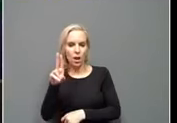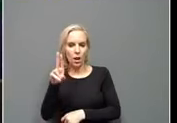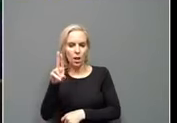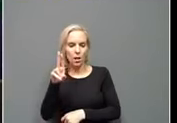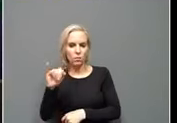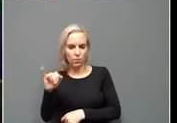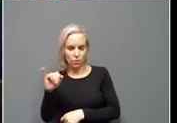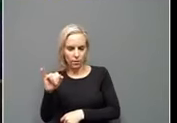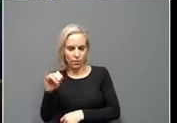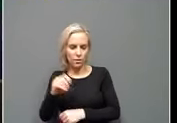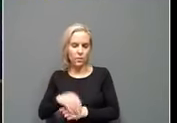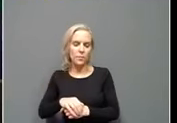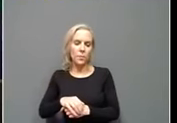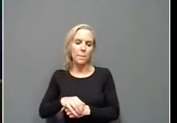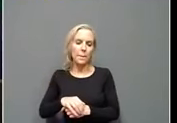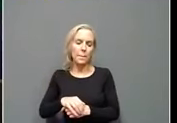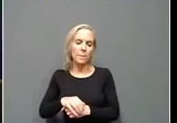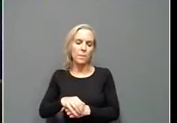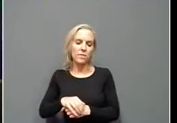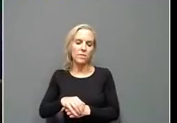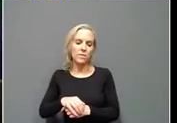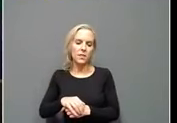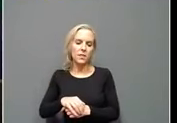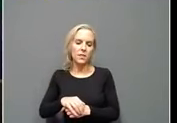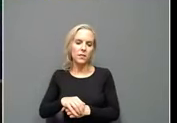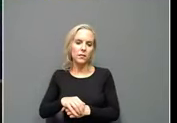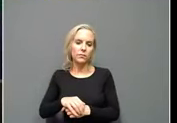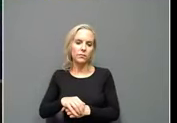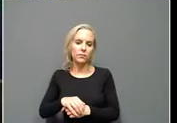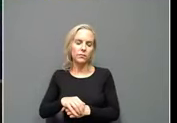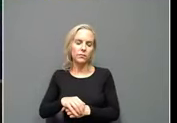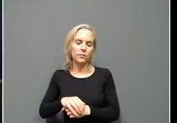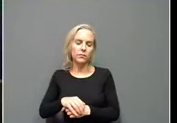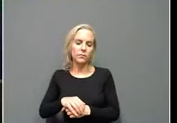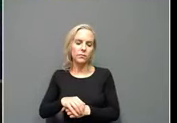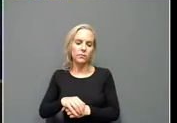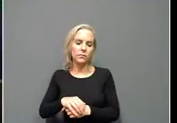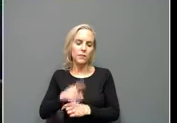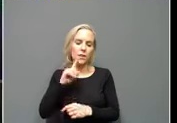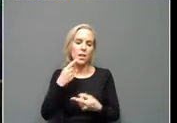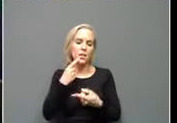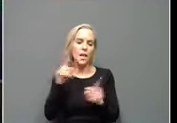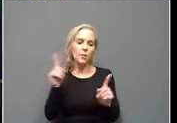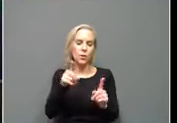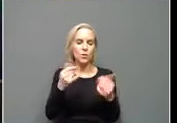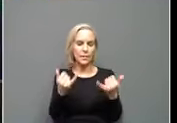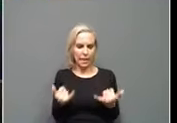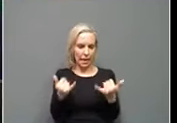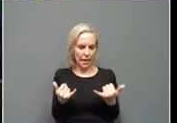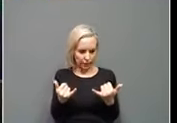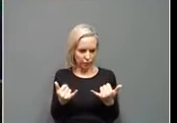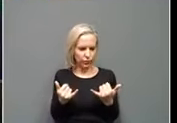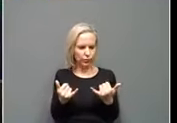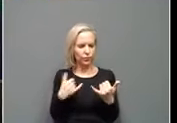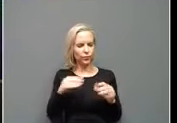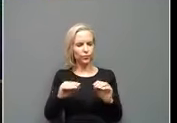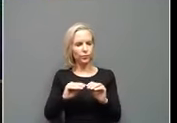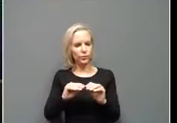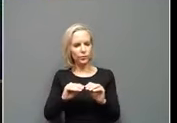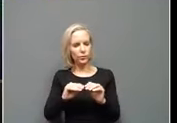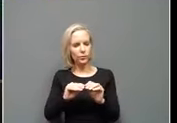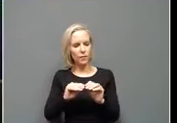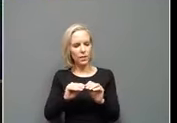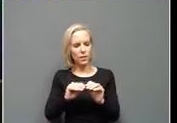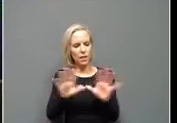me, um, on the, uh, the announcement that you made today. I just want to be clear. I'm sorry if I didn't follow